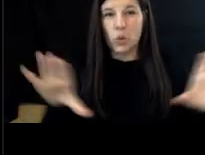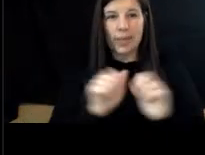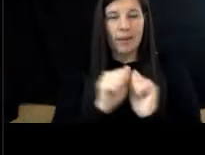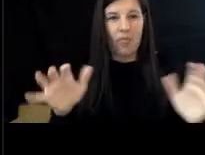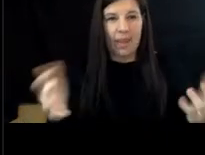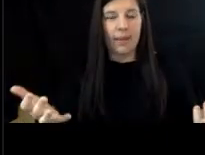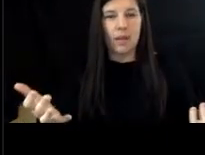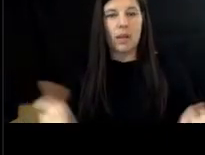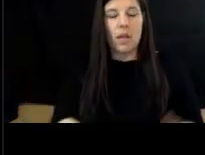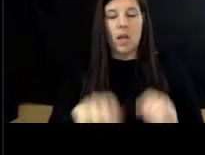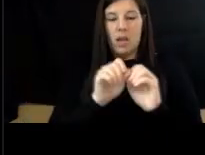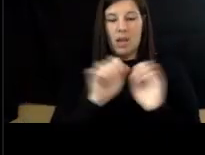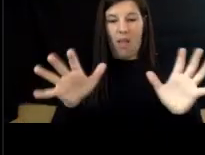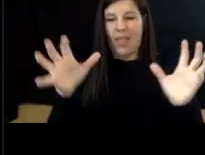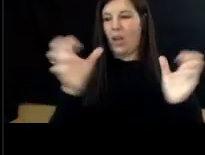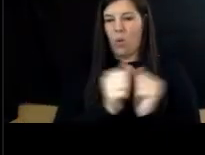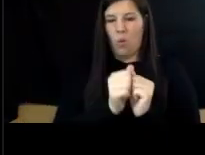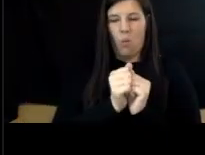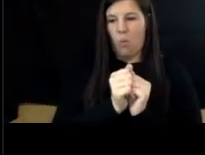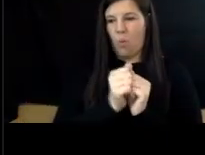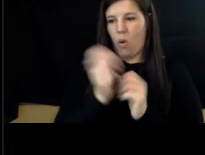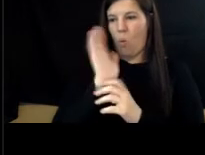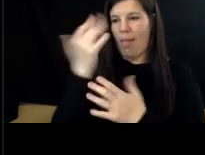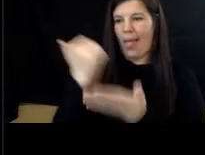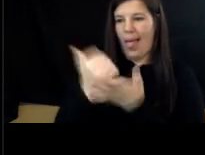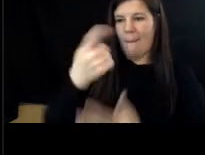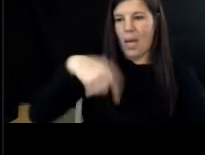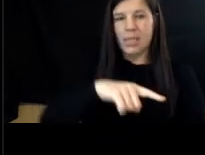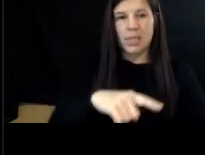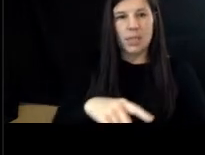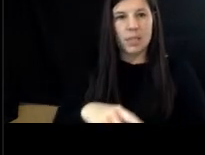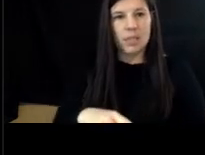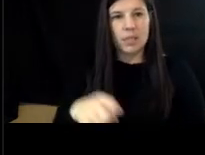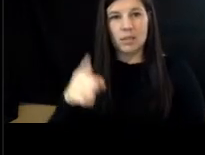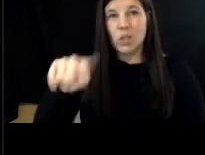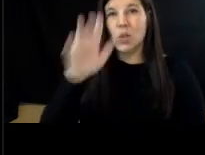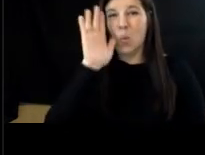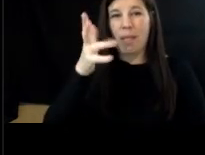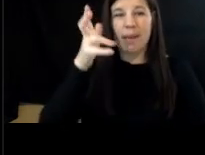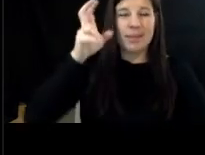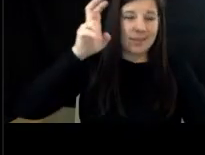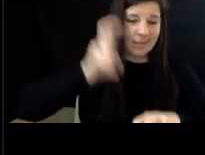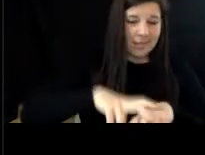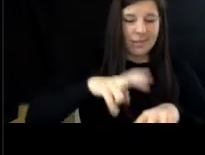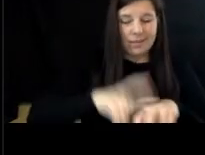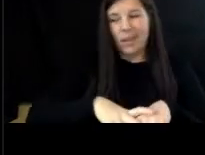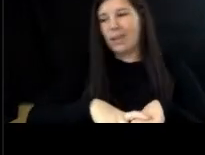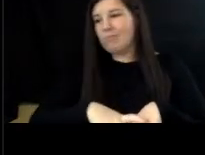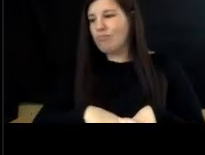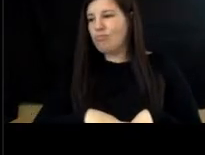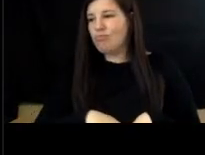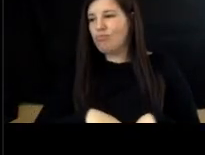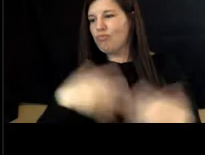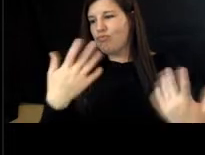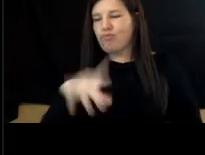is not going to bring nothing to us by y'all just sitting around kicking the can down the road this